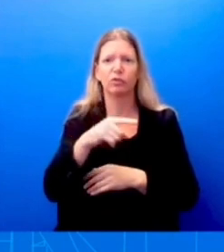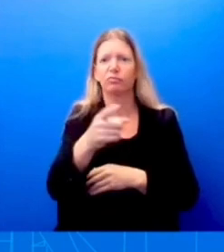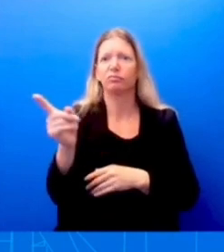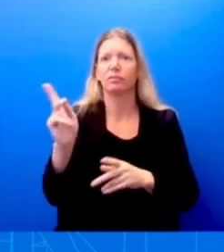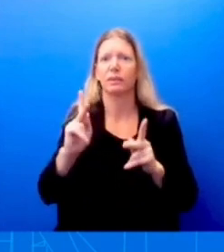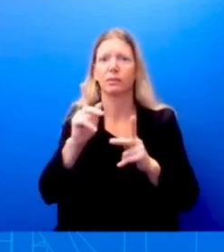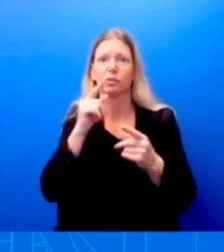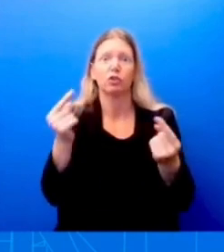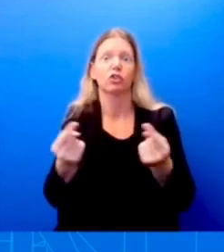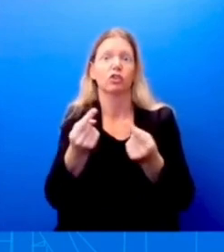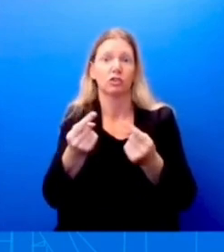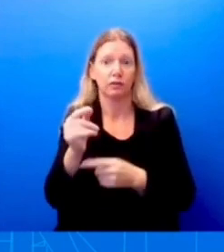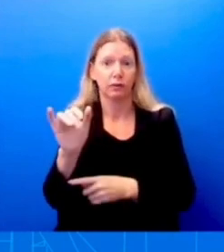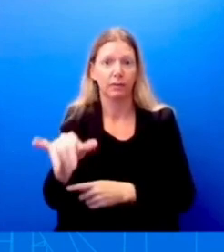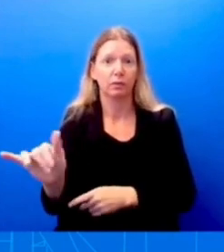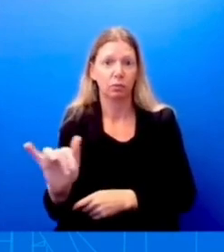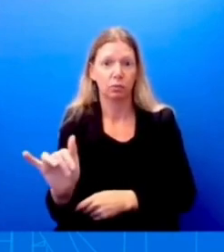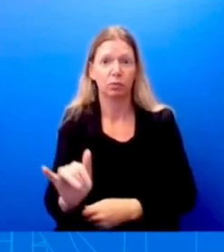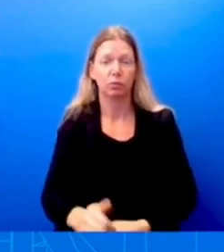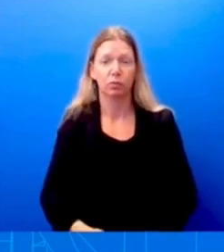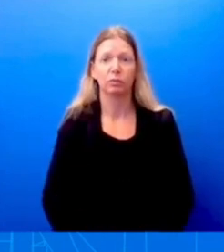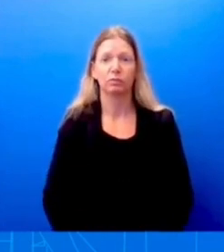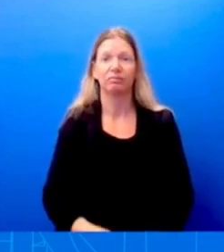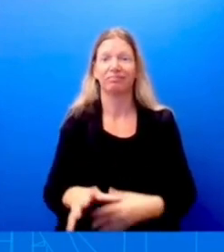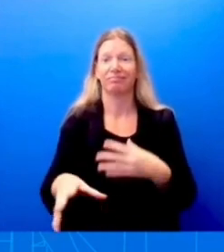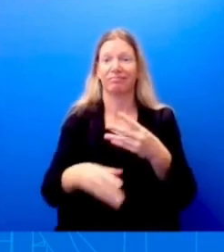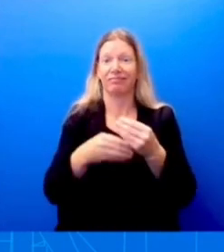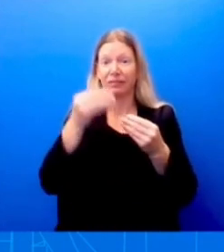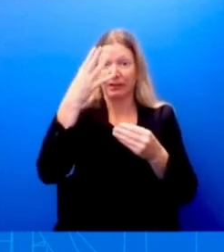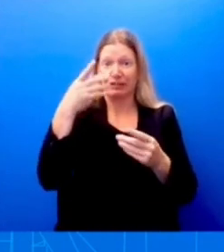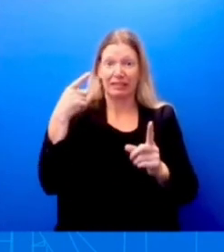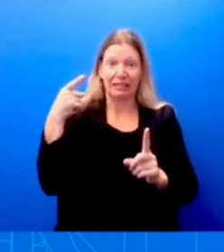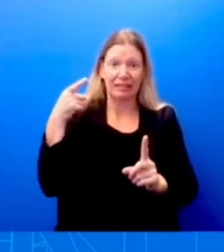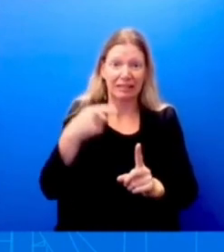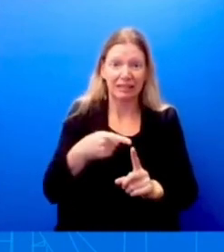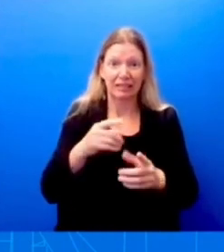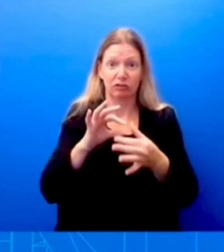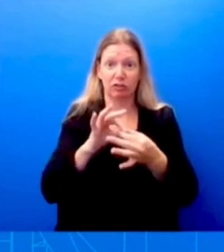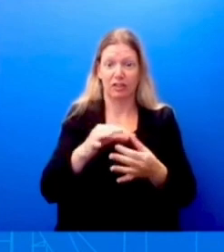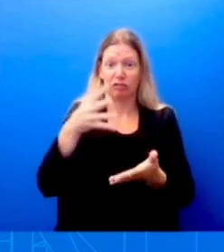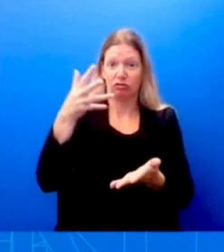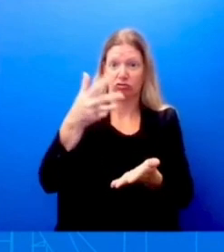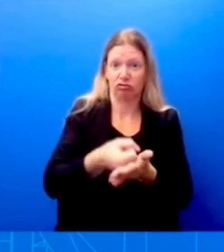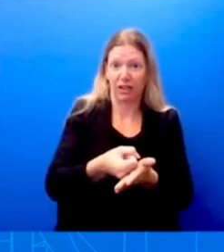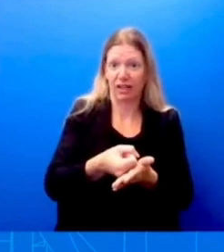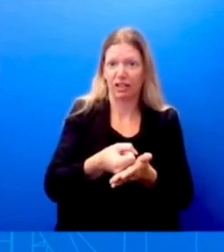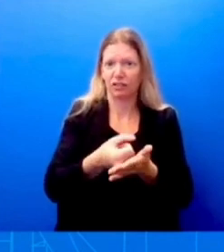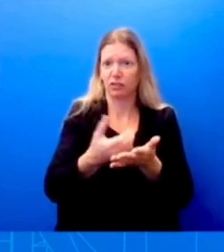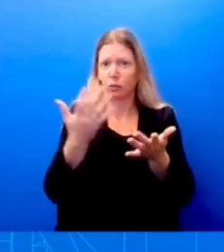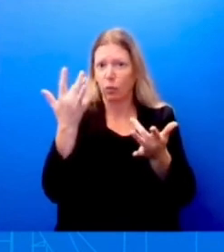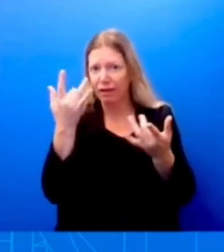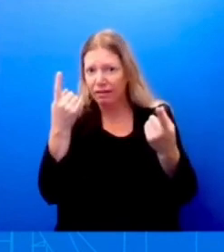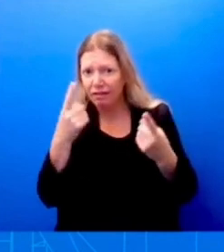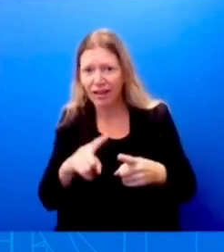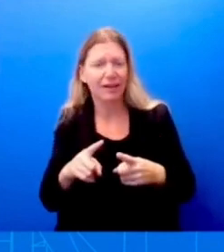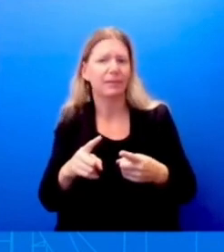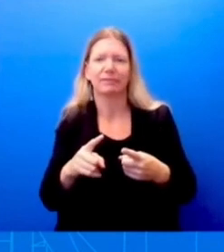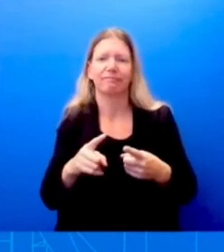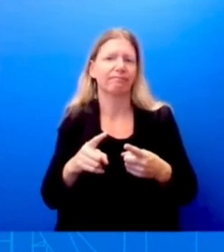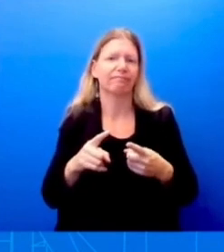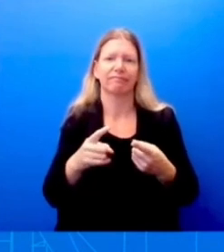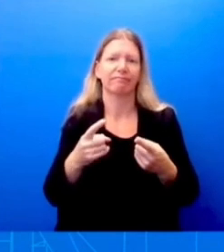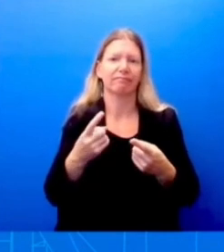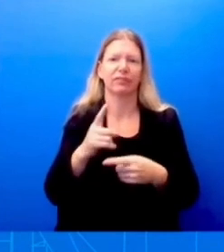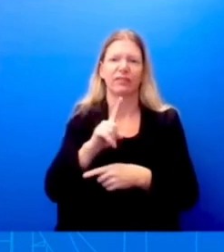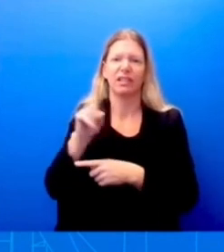any additional information on the specifics of the crash or, uh, what, uh, what caused the crash, I would have to refer you to the Department of Defense. Does the President have